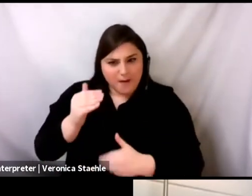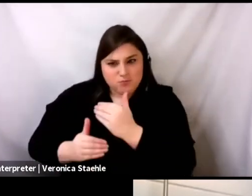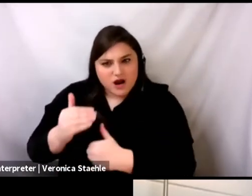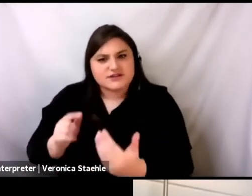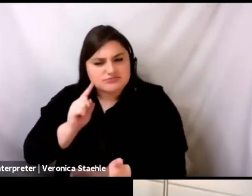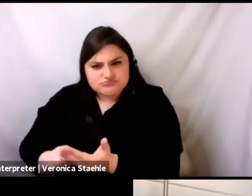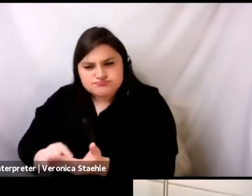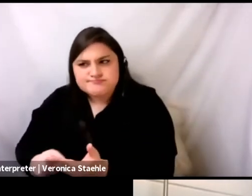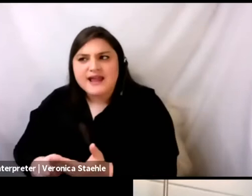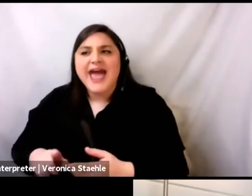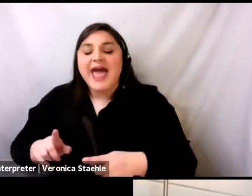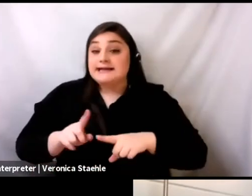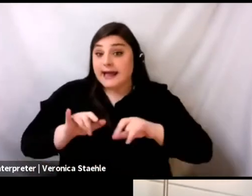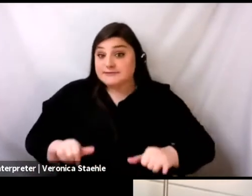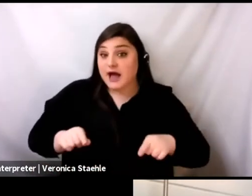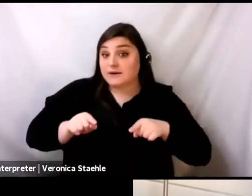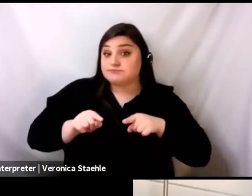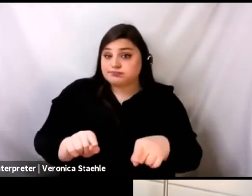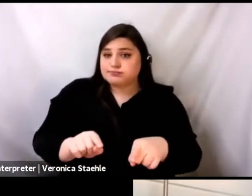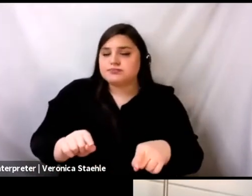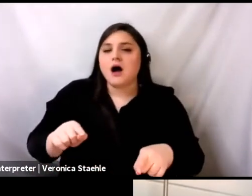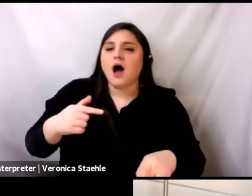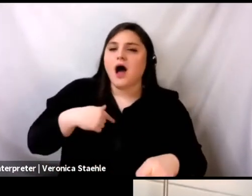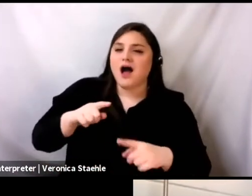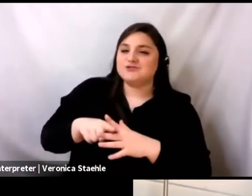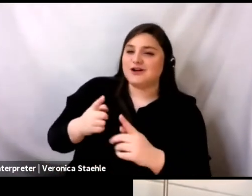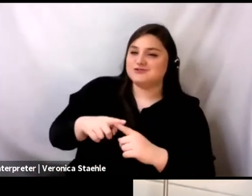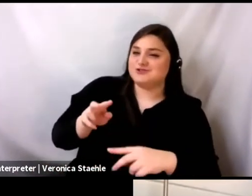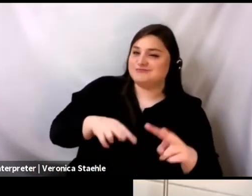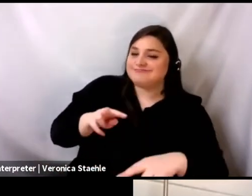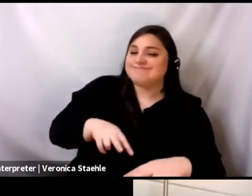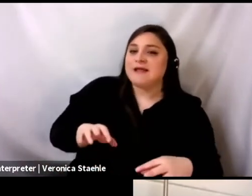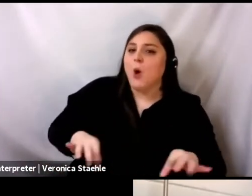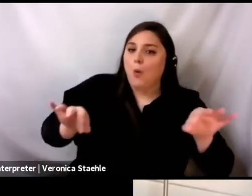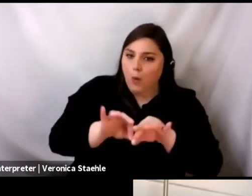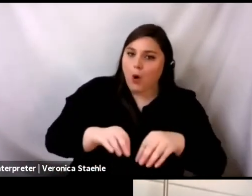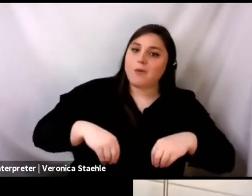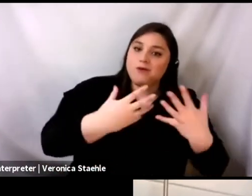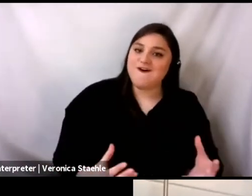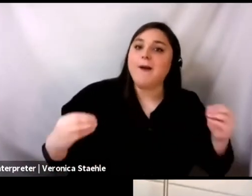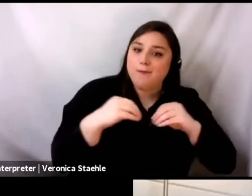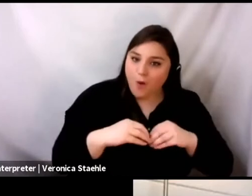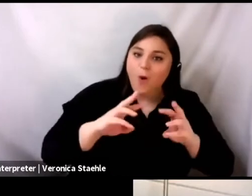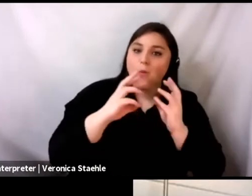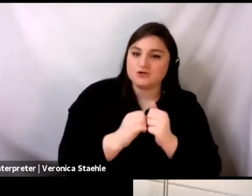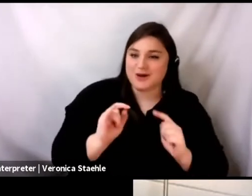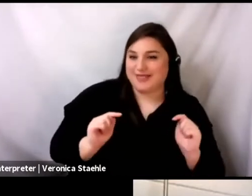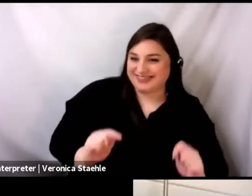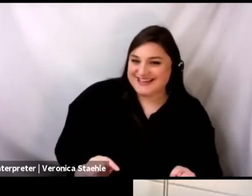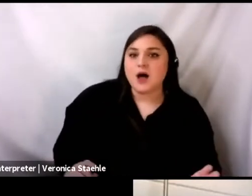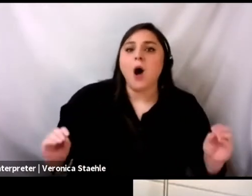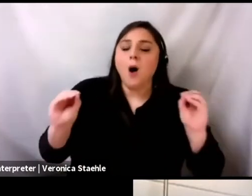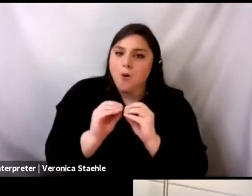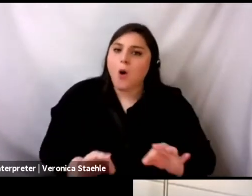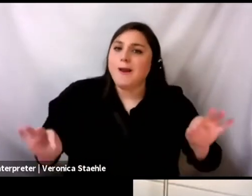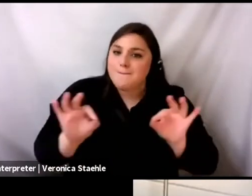become really interested in, in providing these kinds of workshops and this kind of, um, info sharing to, to people who are